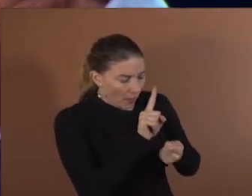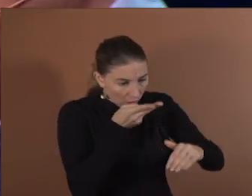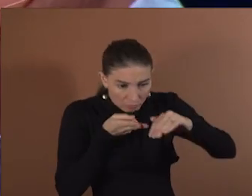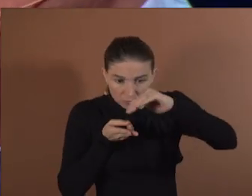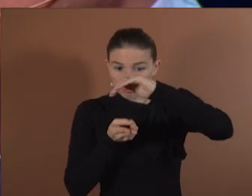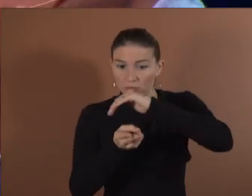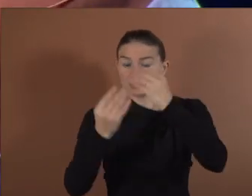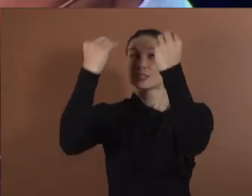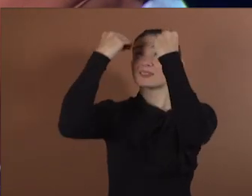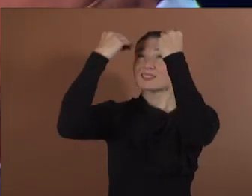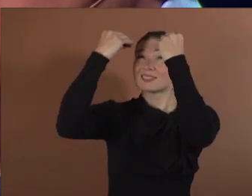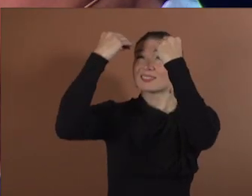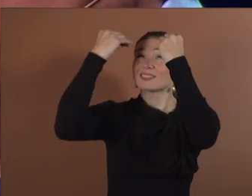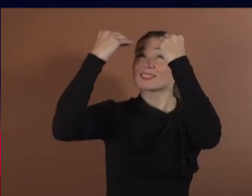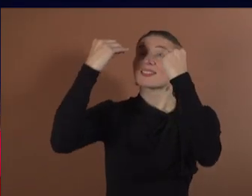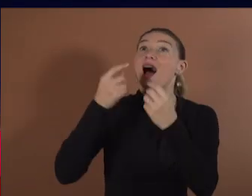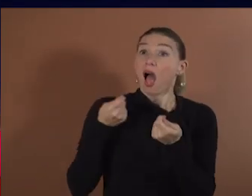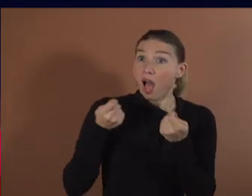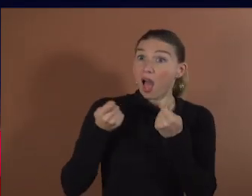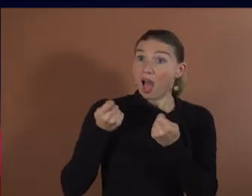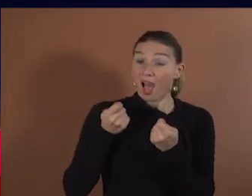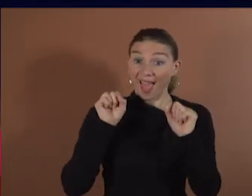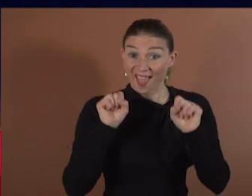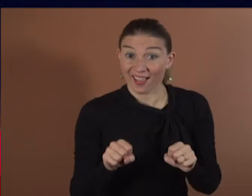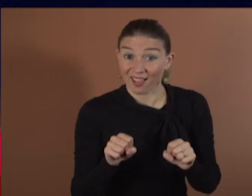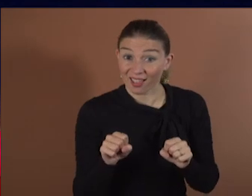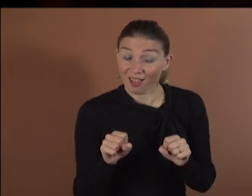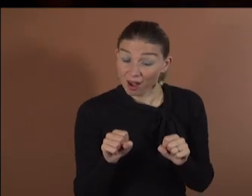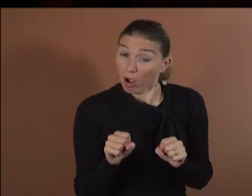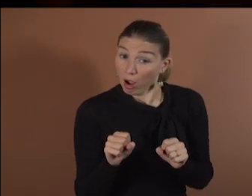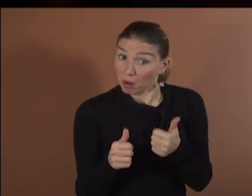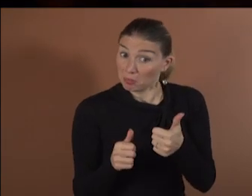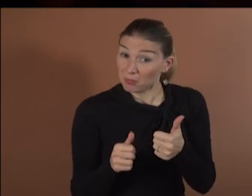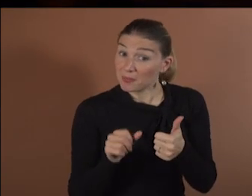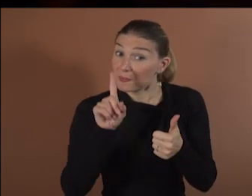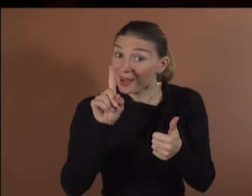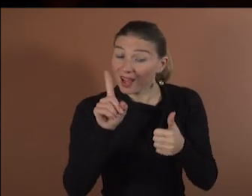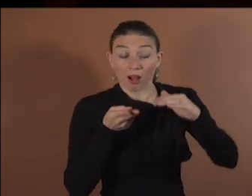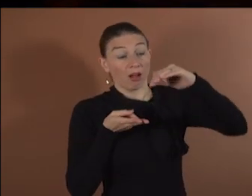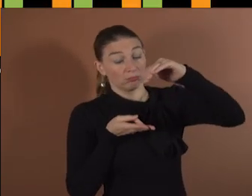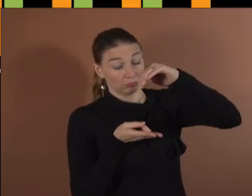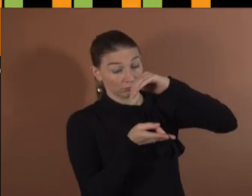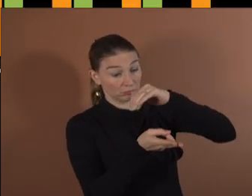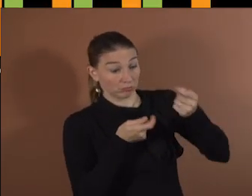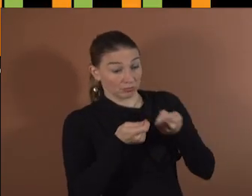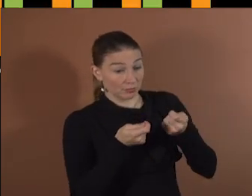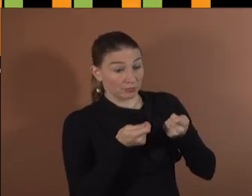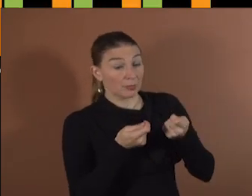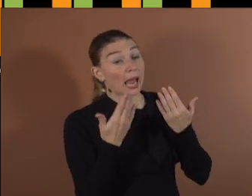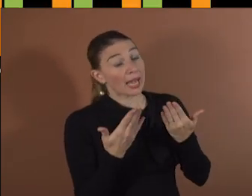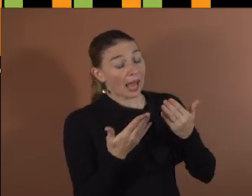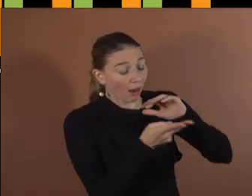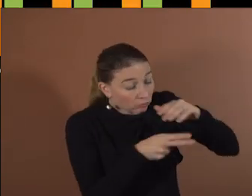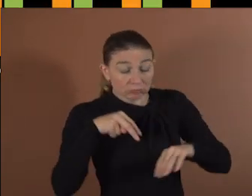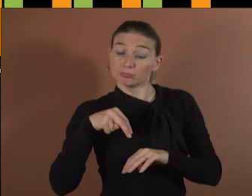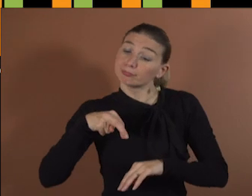Outside the scanner, so were they less depressed? The figure here shows you that this was indeed the case. You see here, for each